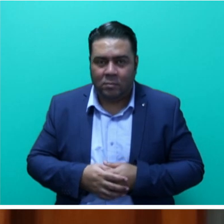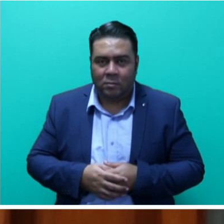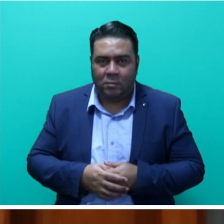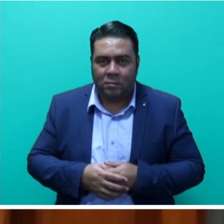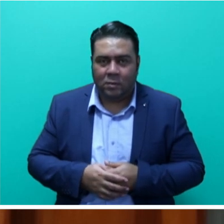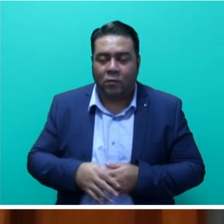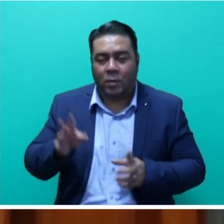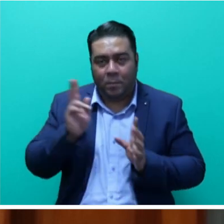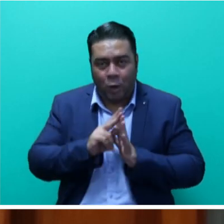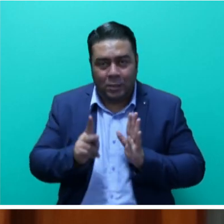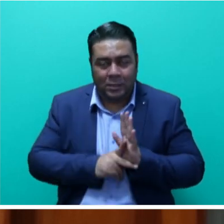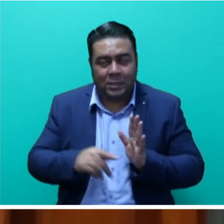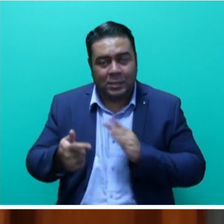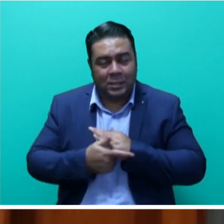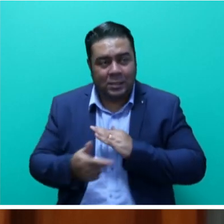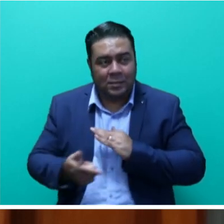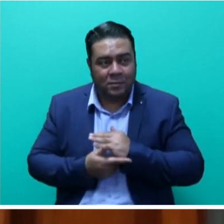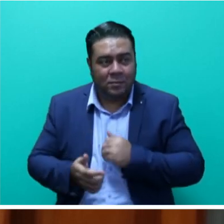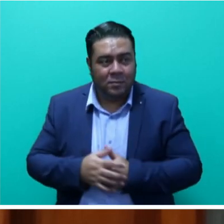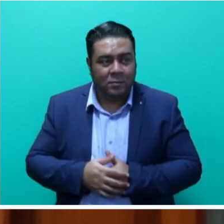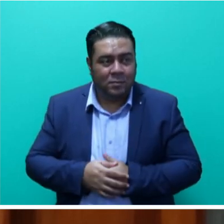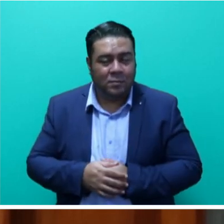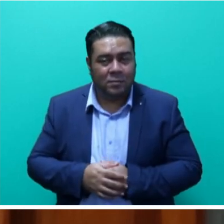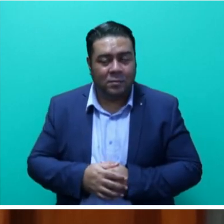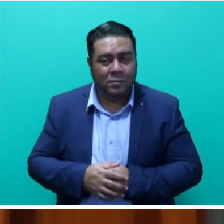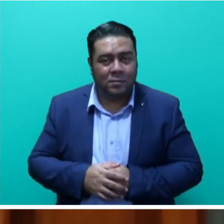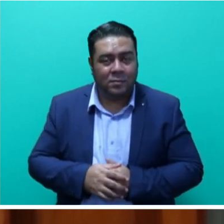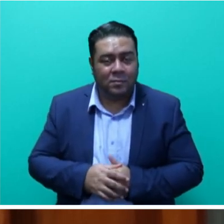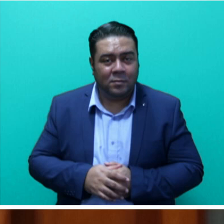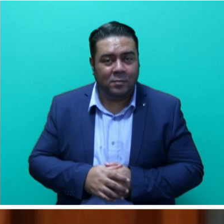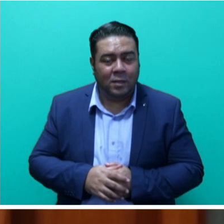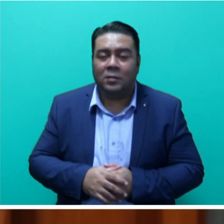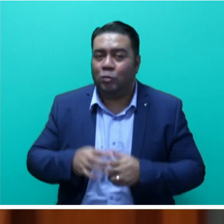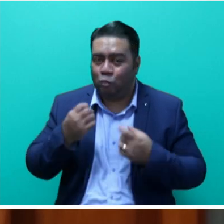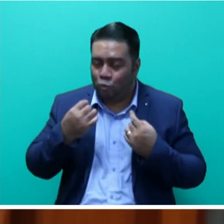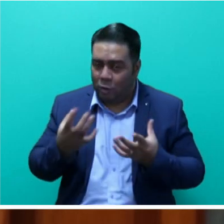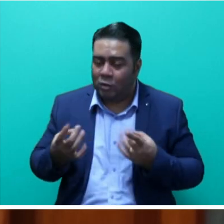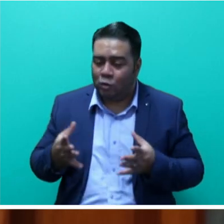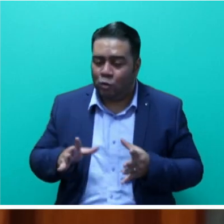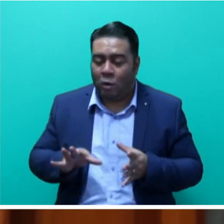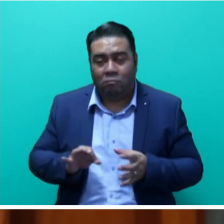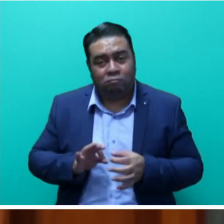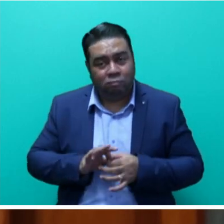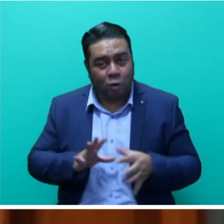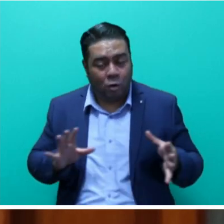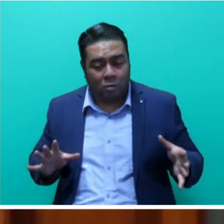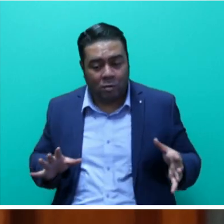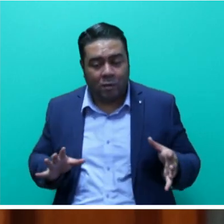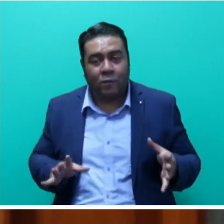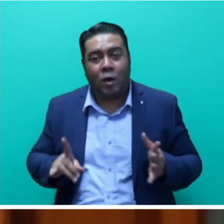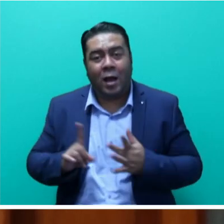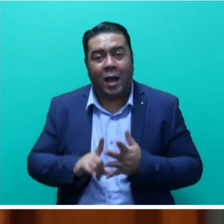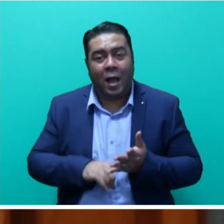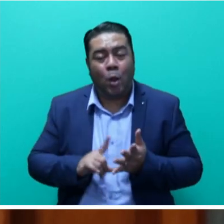policy level and an implementation angle, has the ability to unlock the productive use of idle resources,